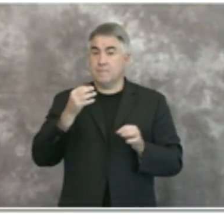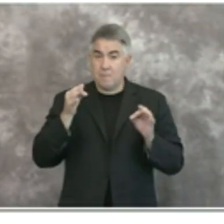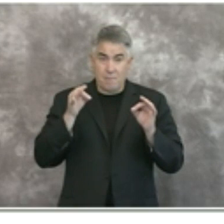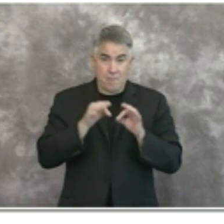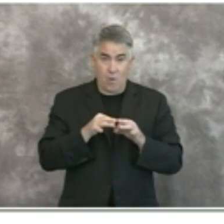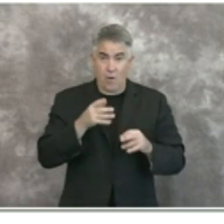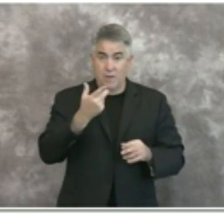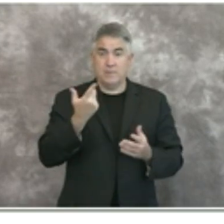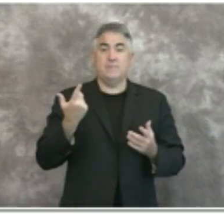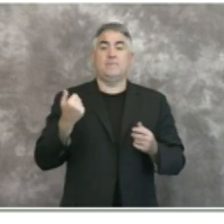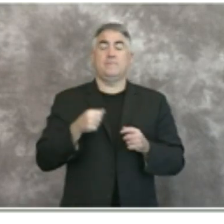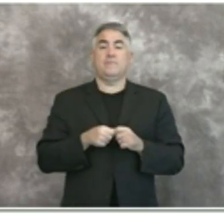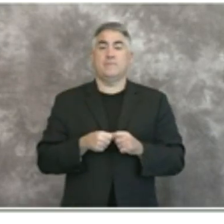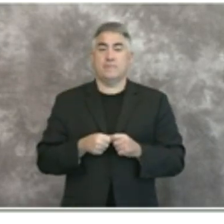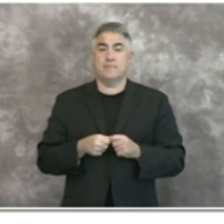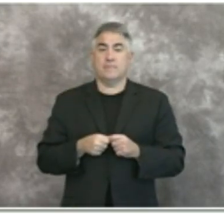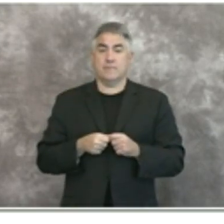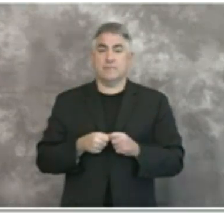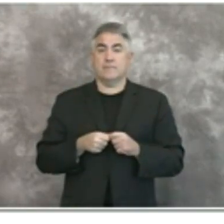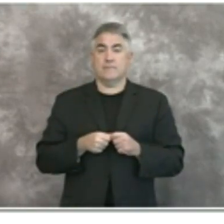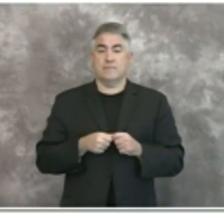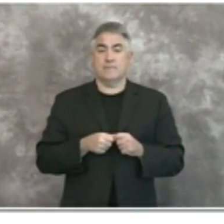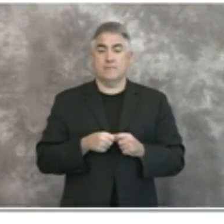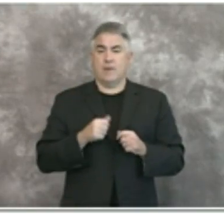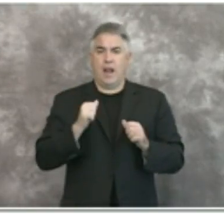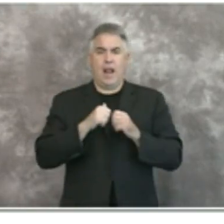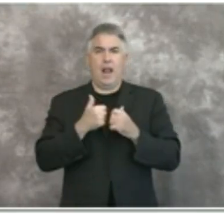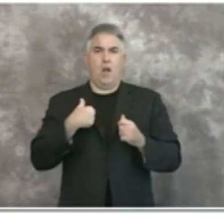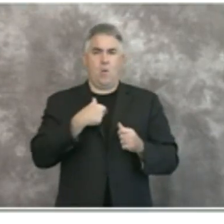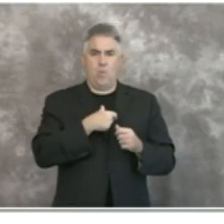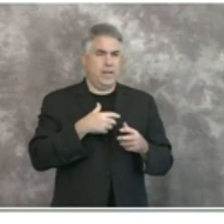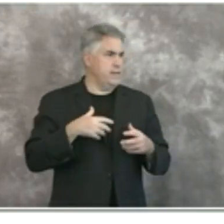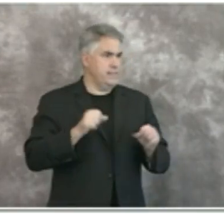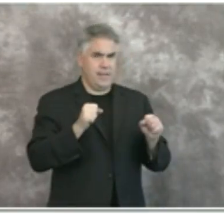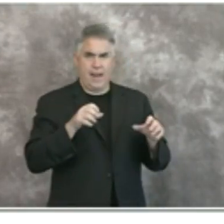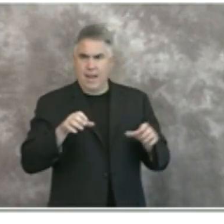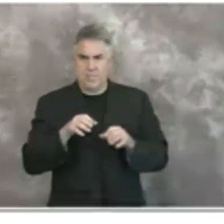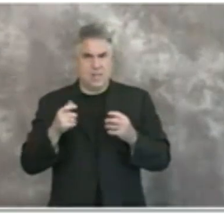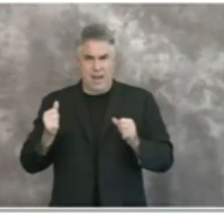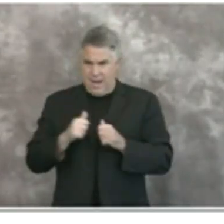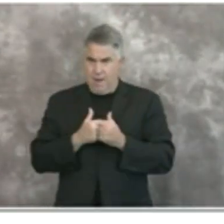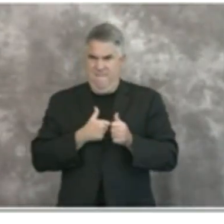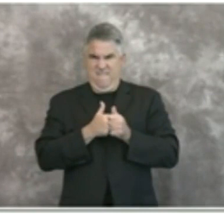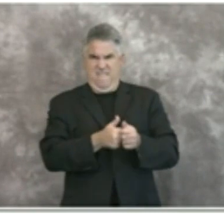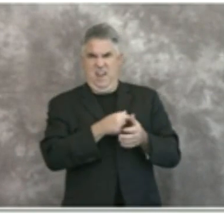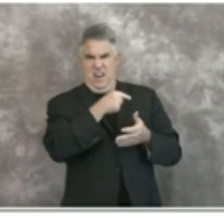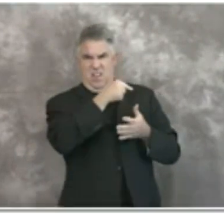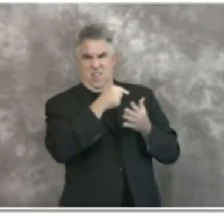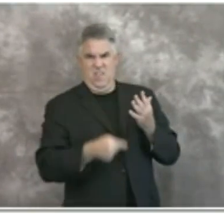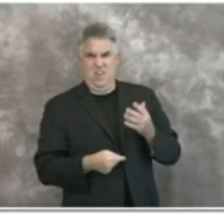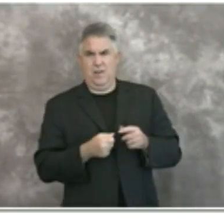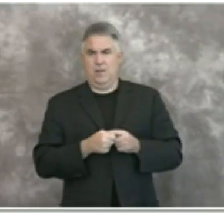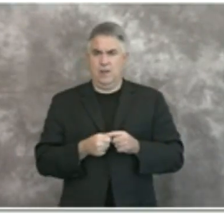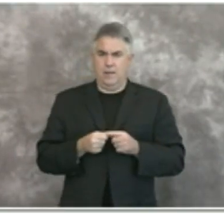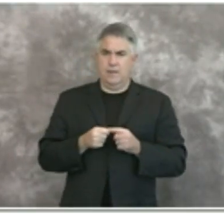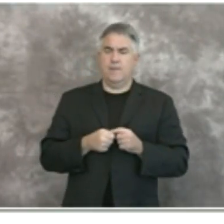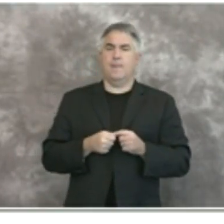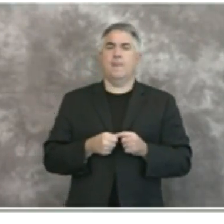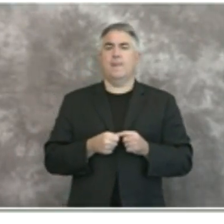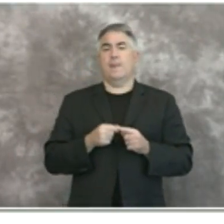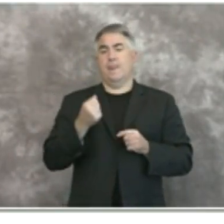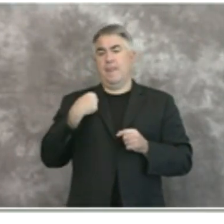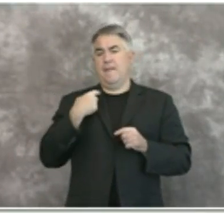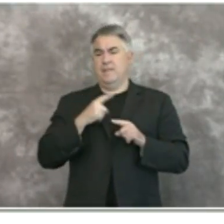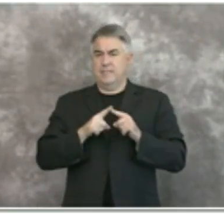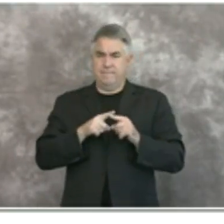what would cause us to take some type of action there are two different ways uh that we would be required to rethink what we're doing or reassess